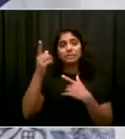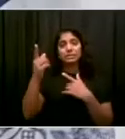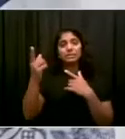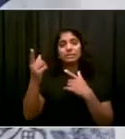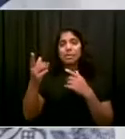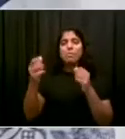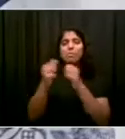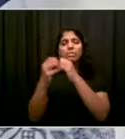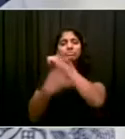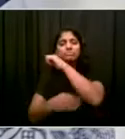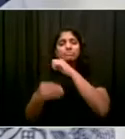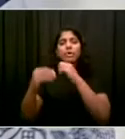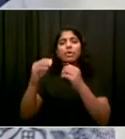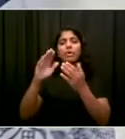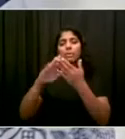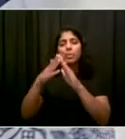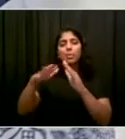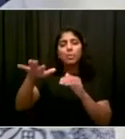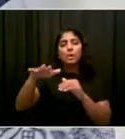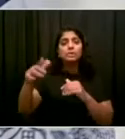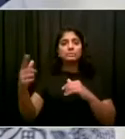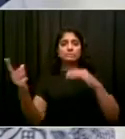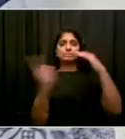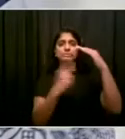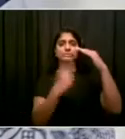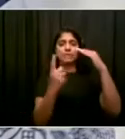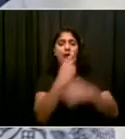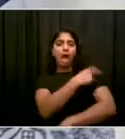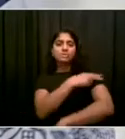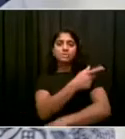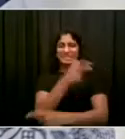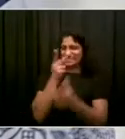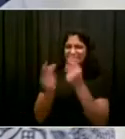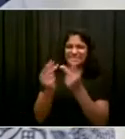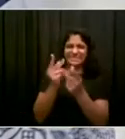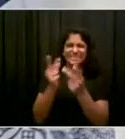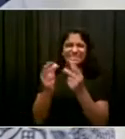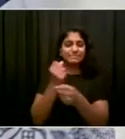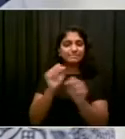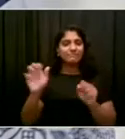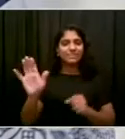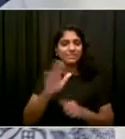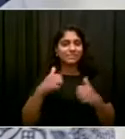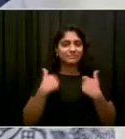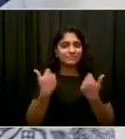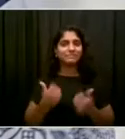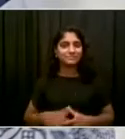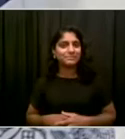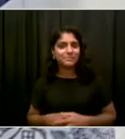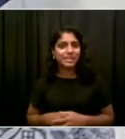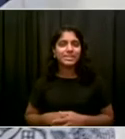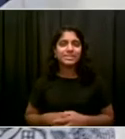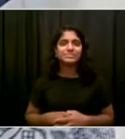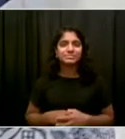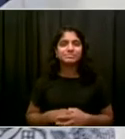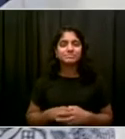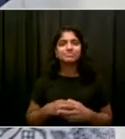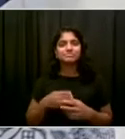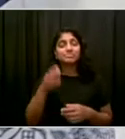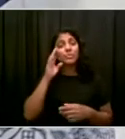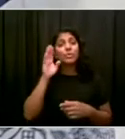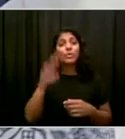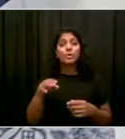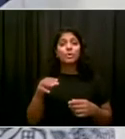impact of Health and Hospitals. I'm looking forward to honoring so many H&H employees during our Hometown Heroes Parade next month.